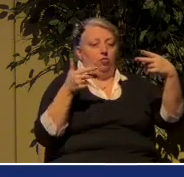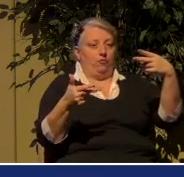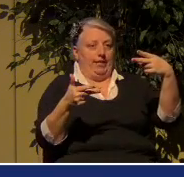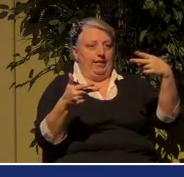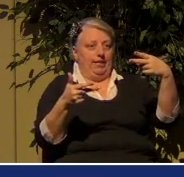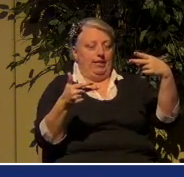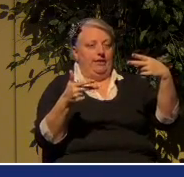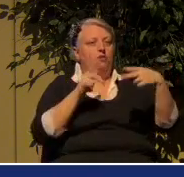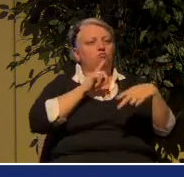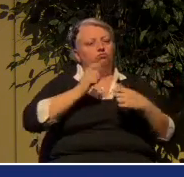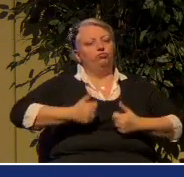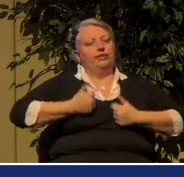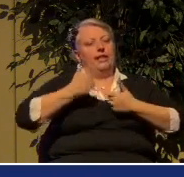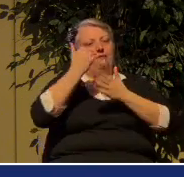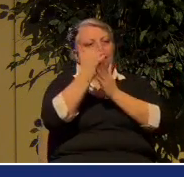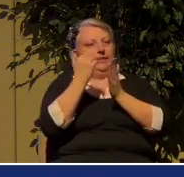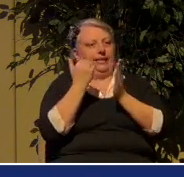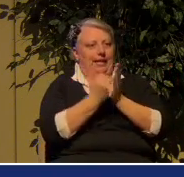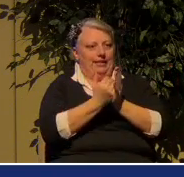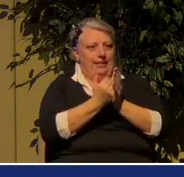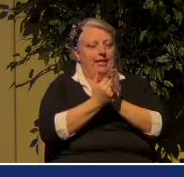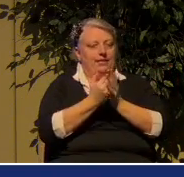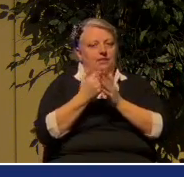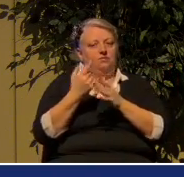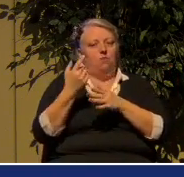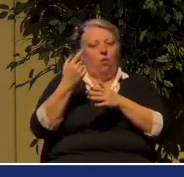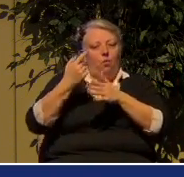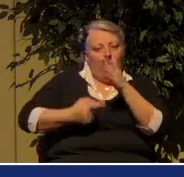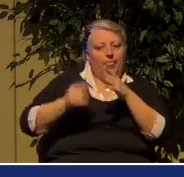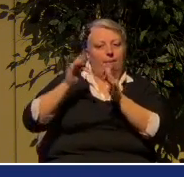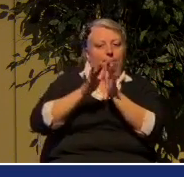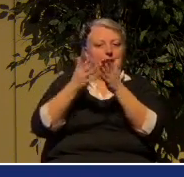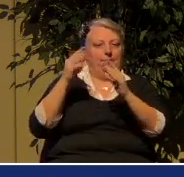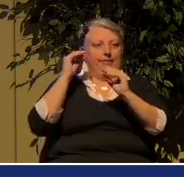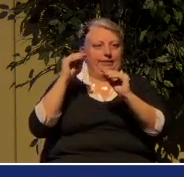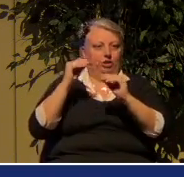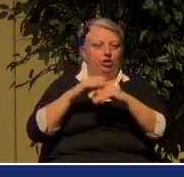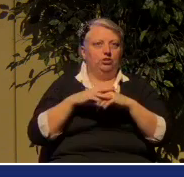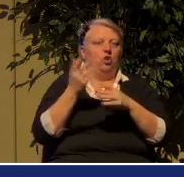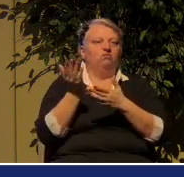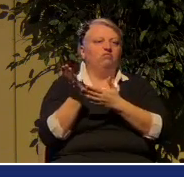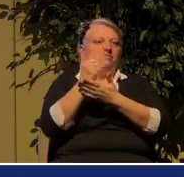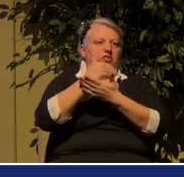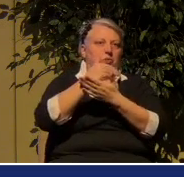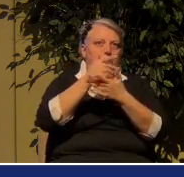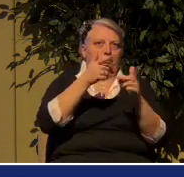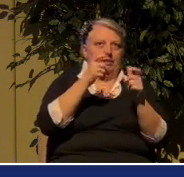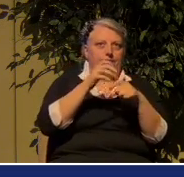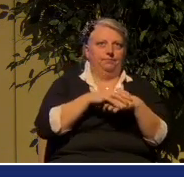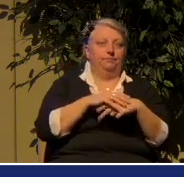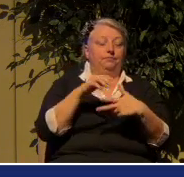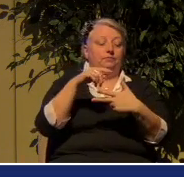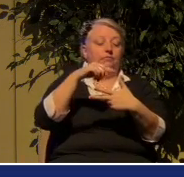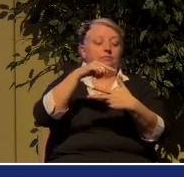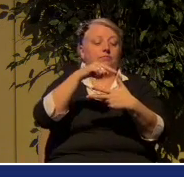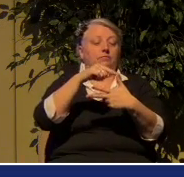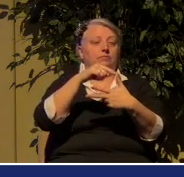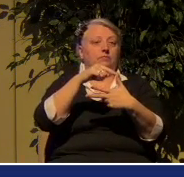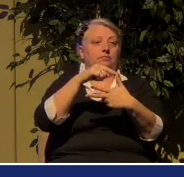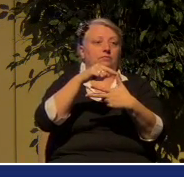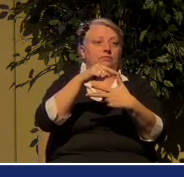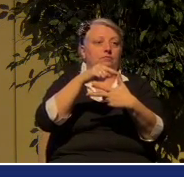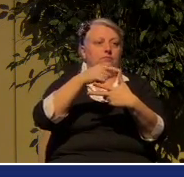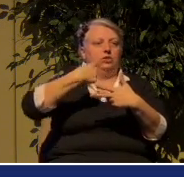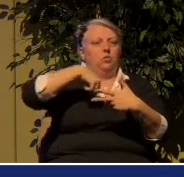from what the Bible teaches on this subject. Just a very quick review. The first one, we need to know